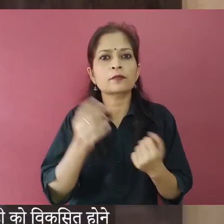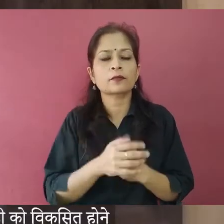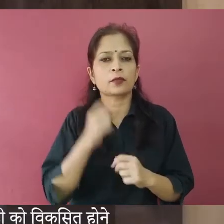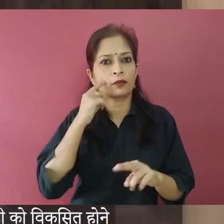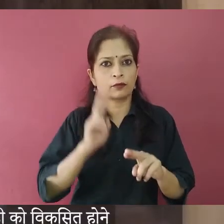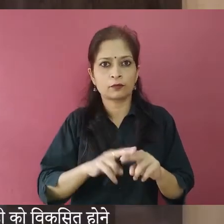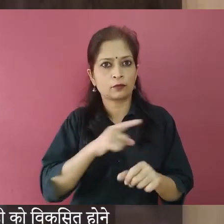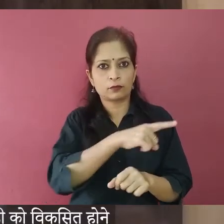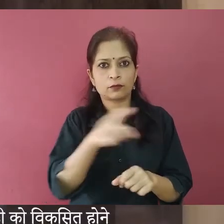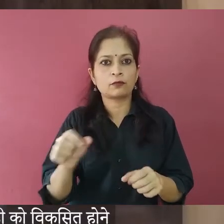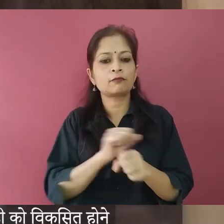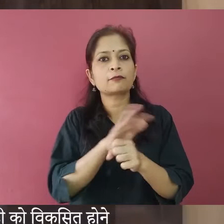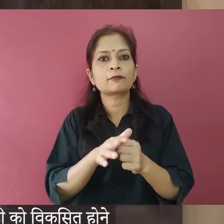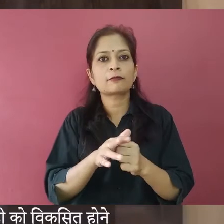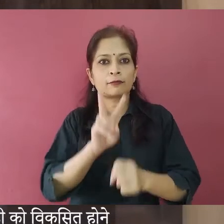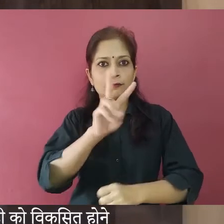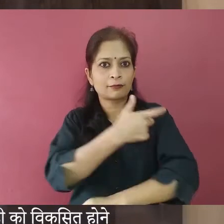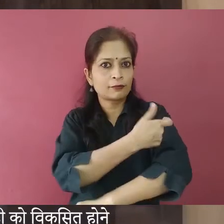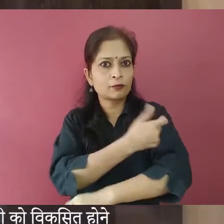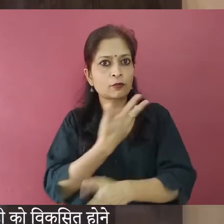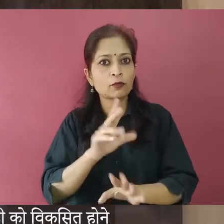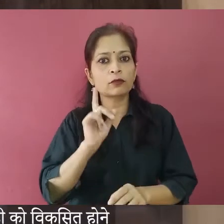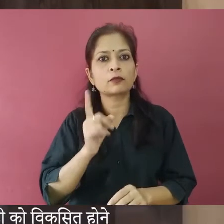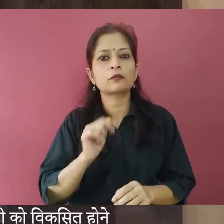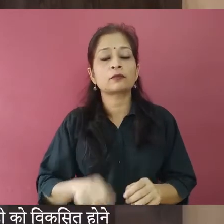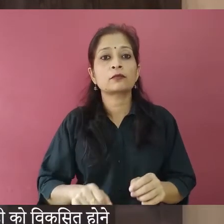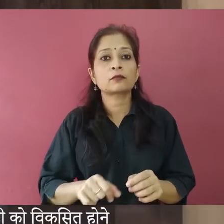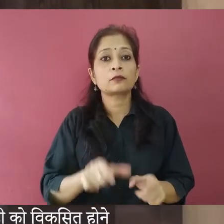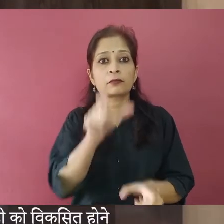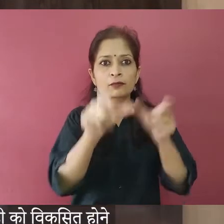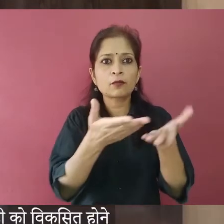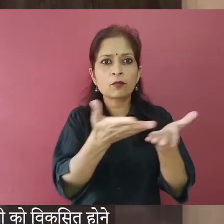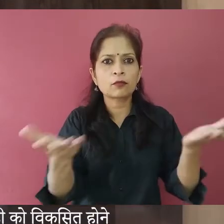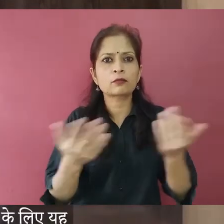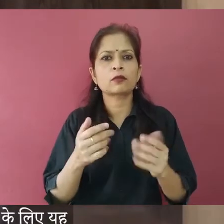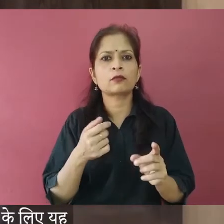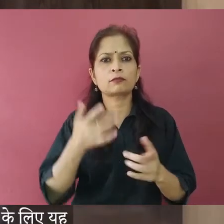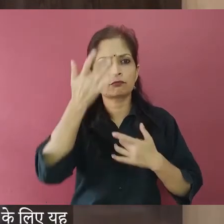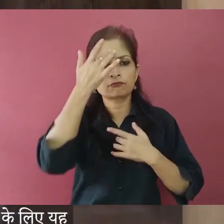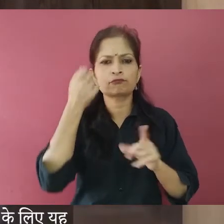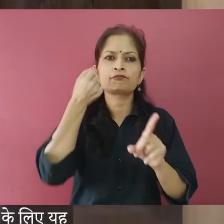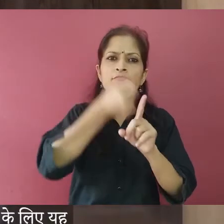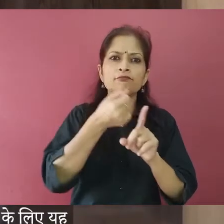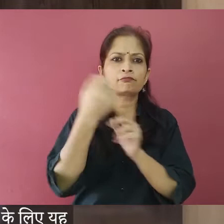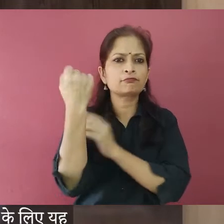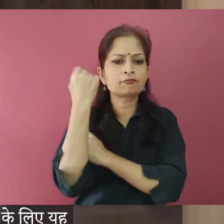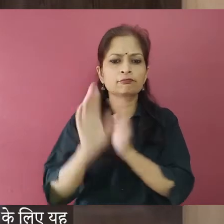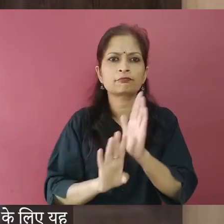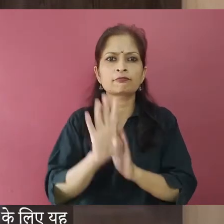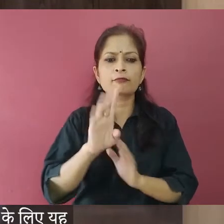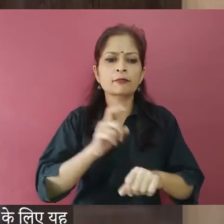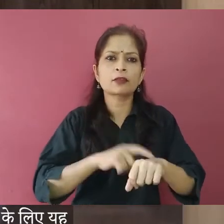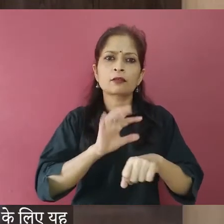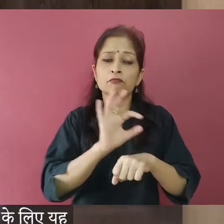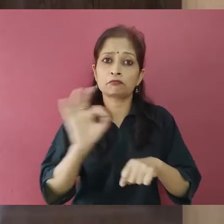have got the second dose of the vaccine, it takes at least two weeks for sufficient antibodies to develop and that in some